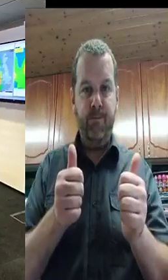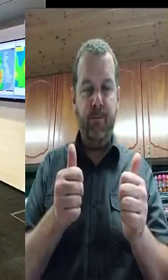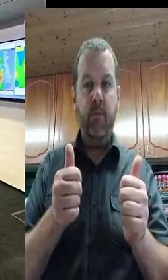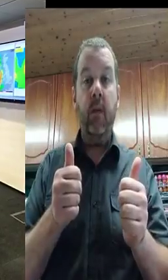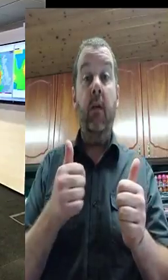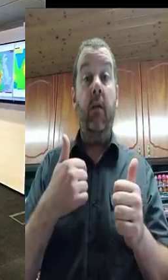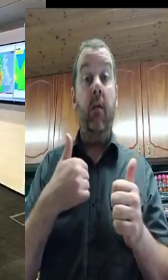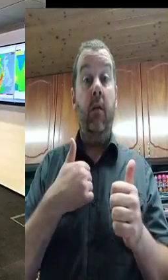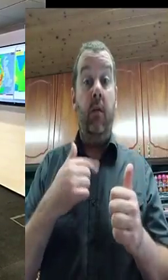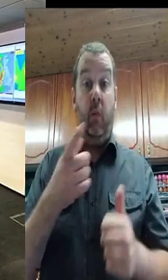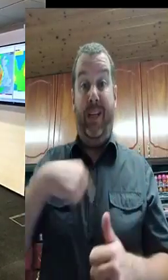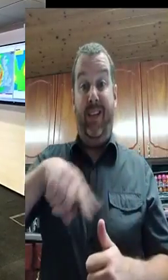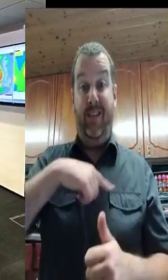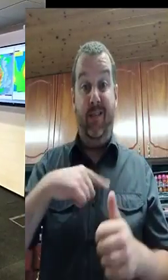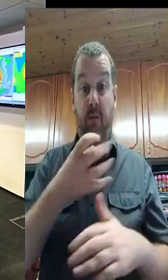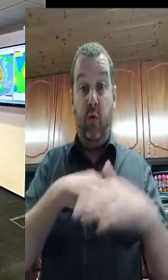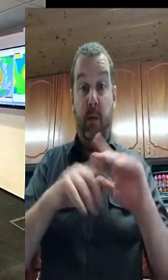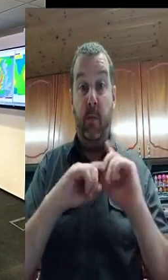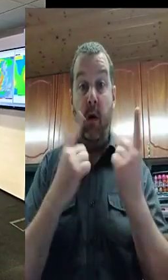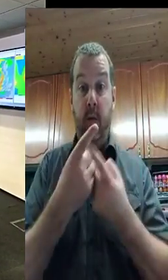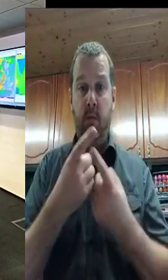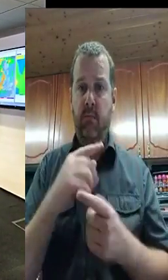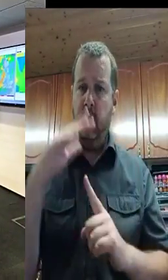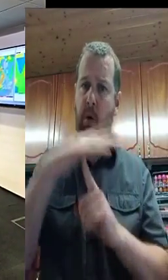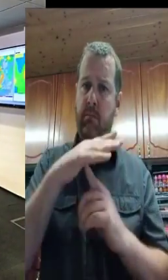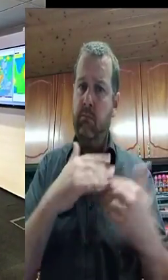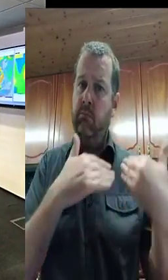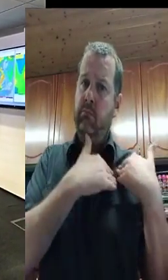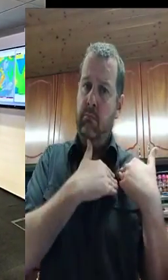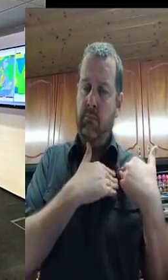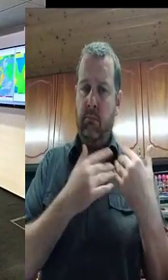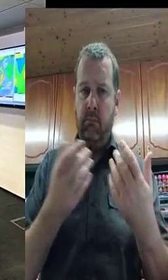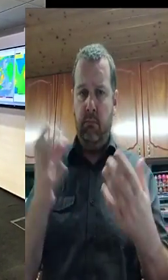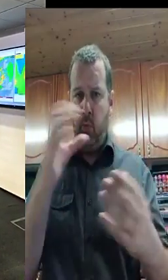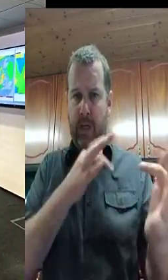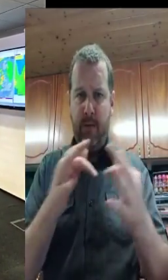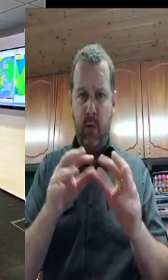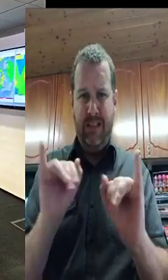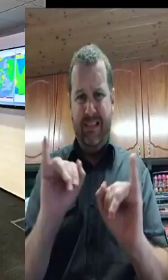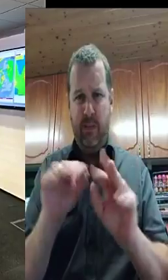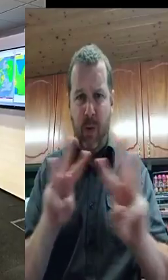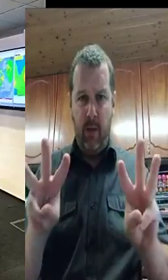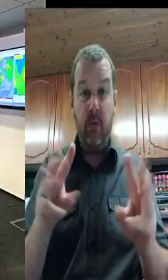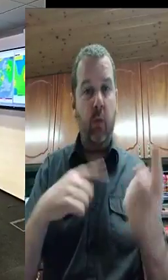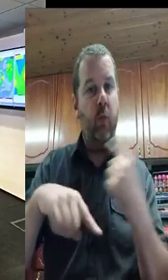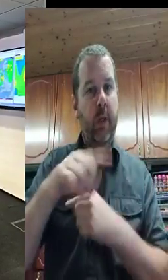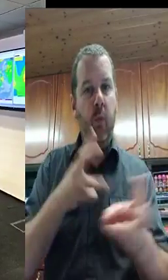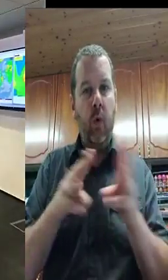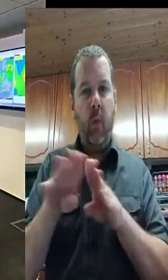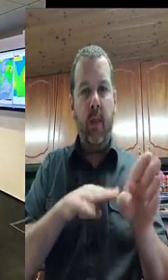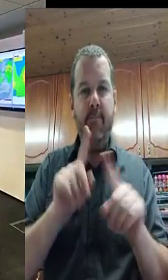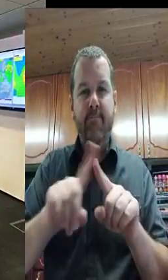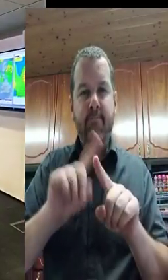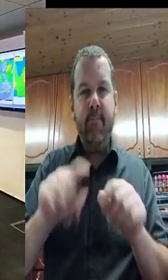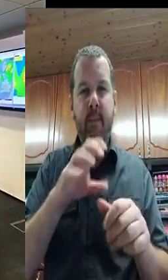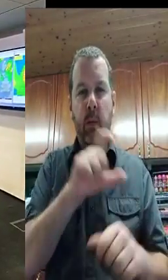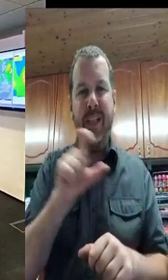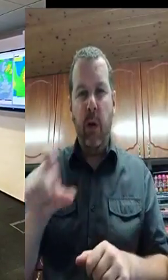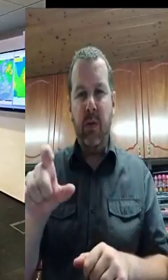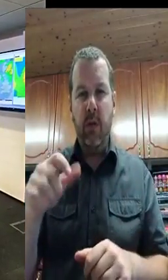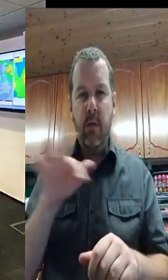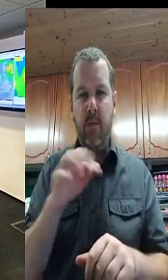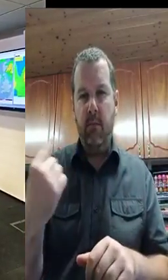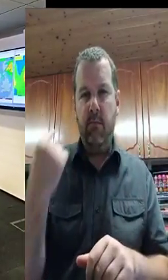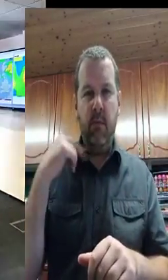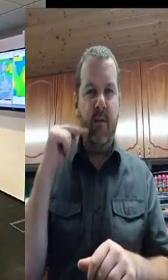will include pumps, plant machinery, chainsaws, boats and generators, all ready to deploy in the event that there's a requirement for that sort of